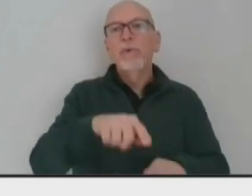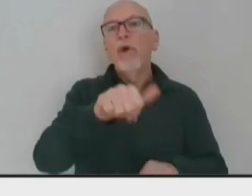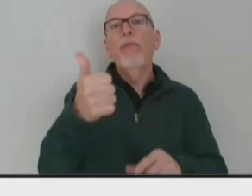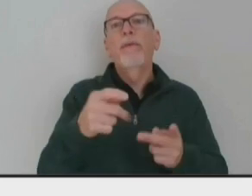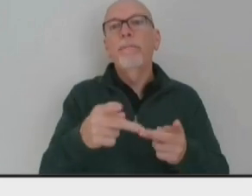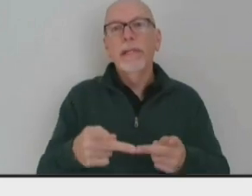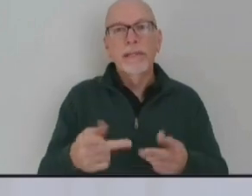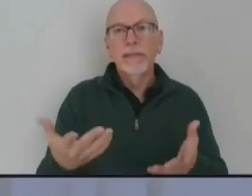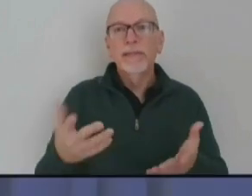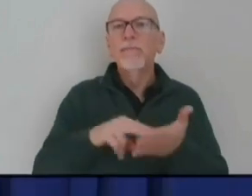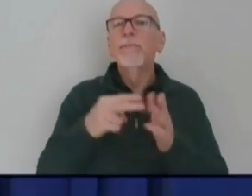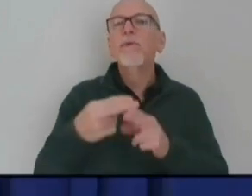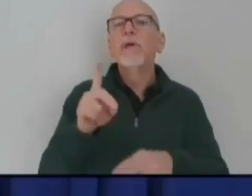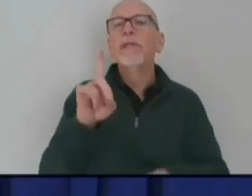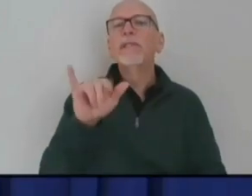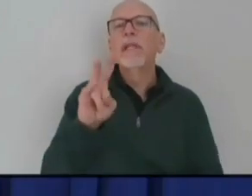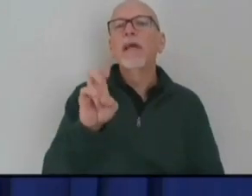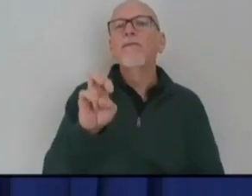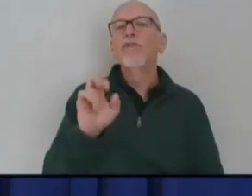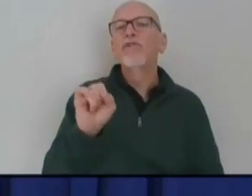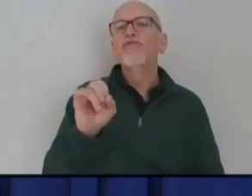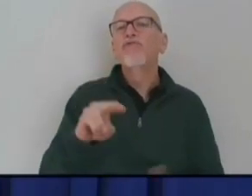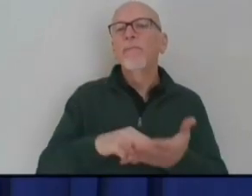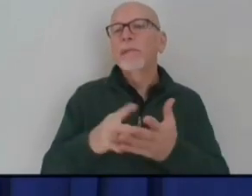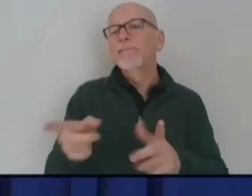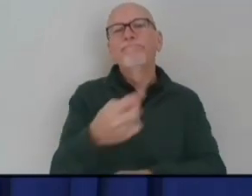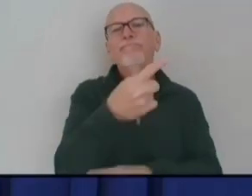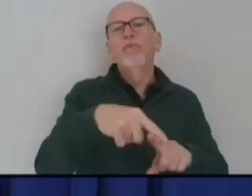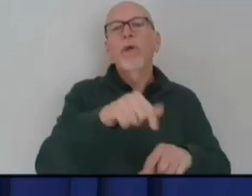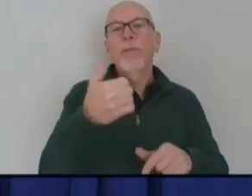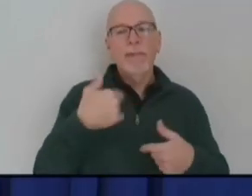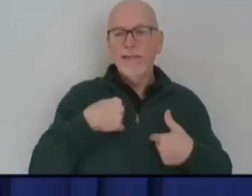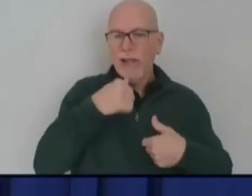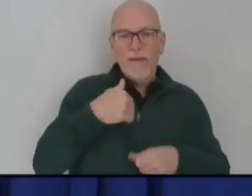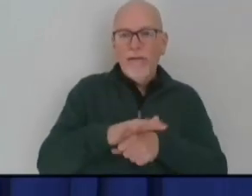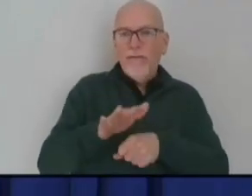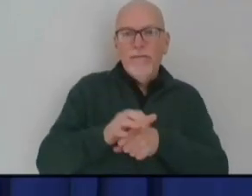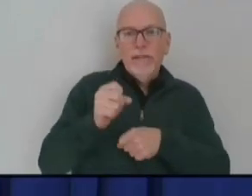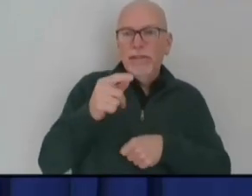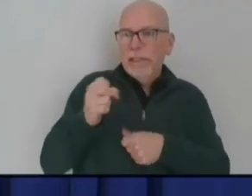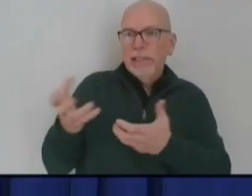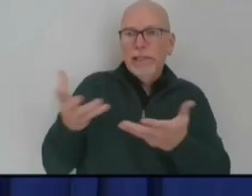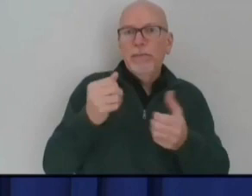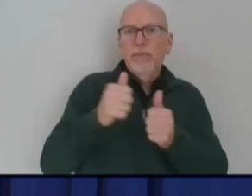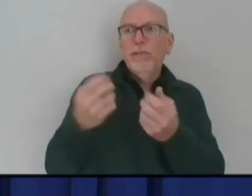going on diversion, because they don't have the space or the staffing to manage this increasing number of patients.